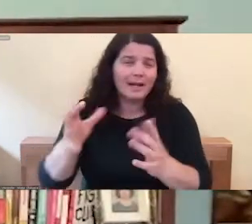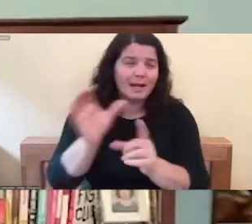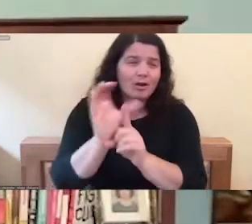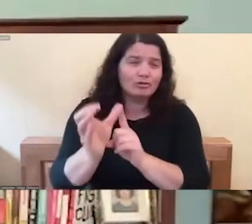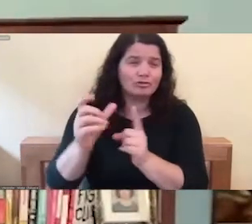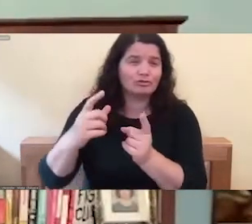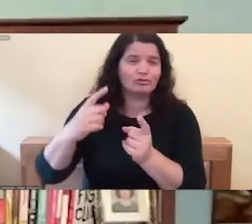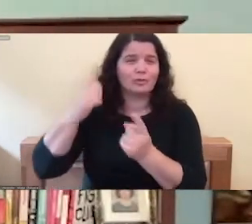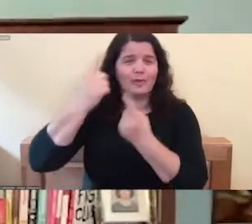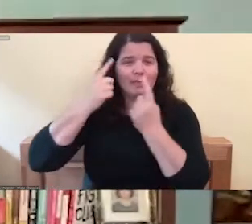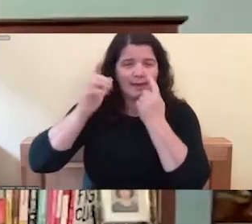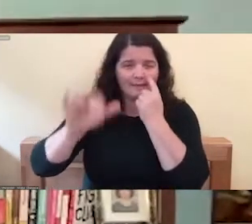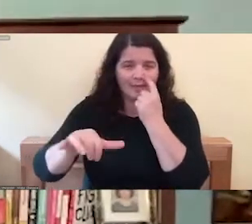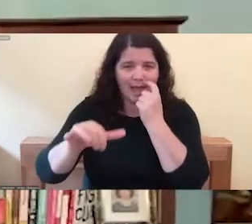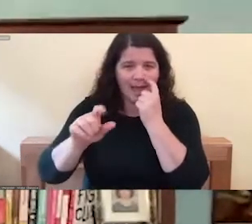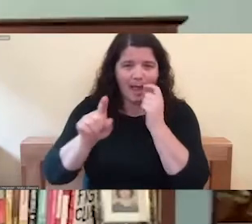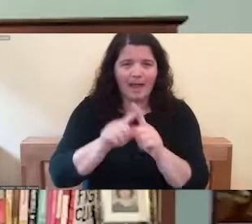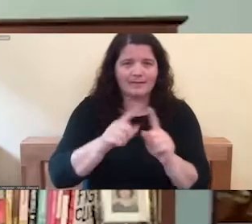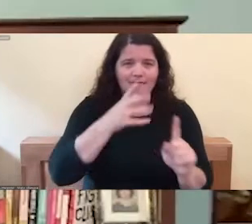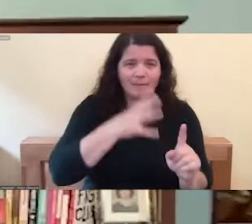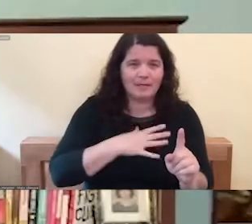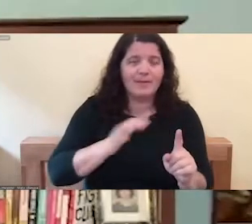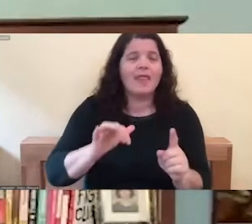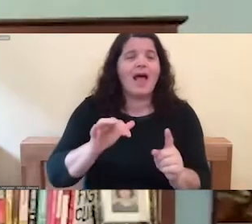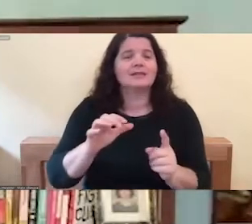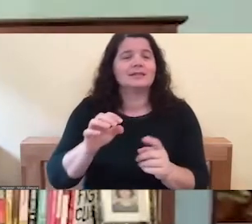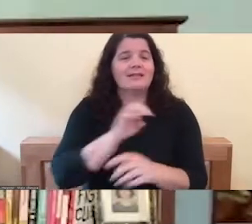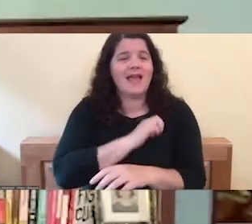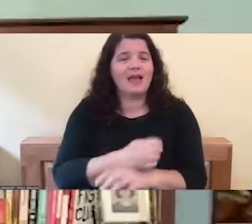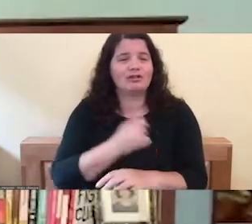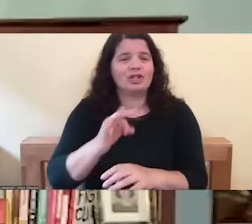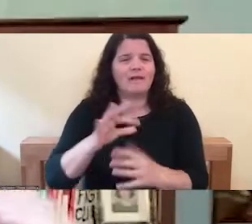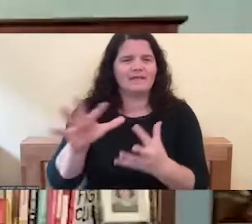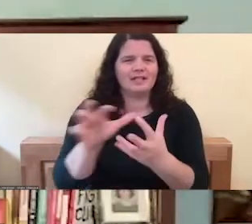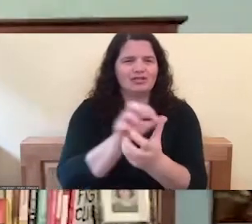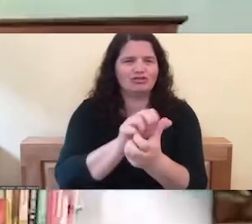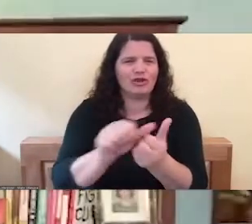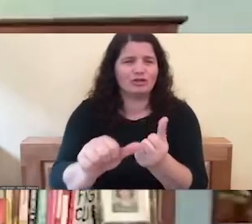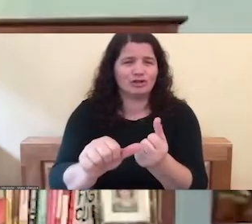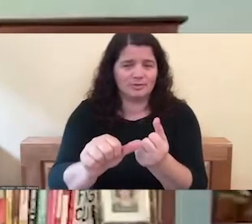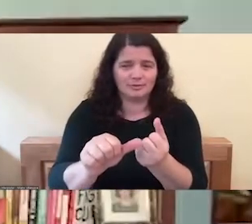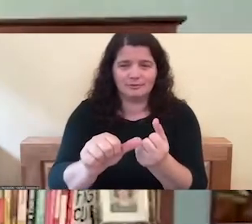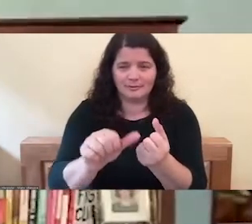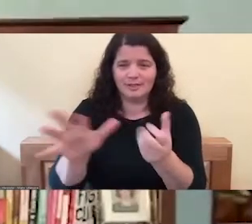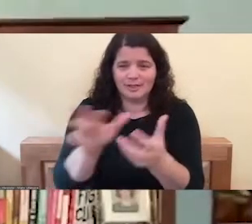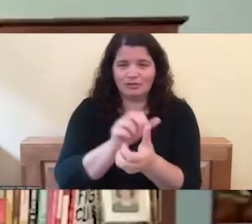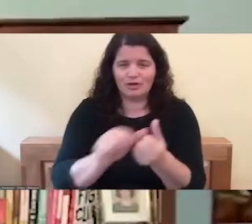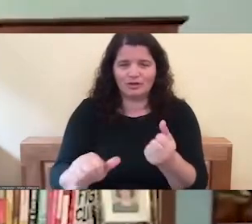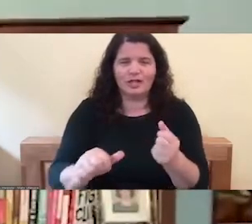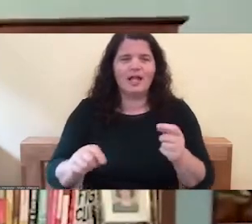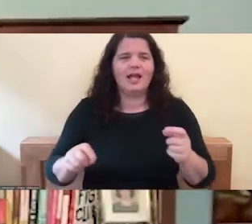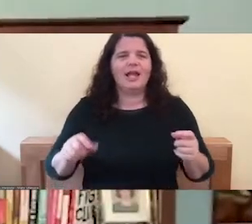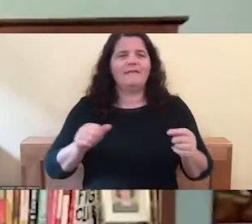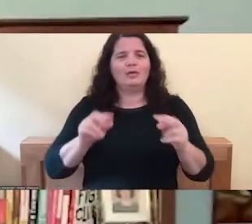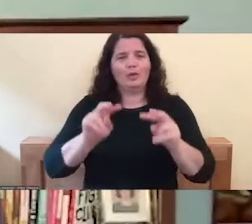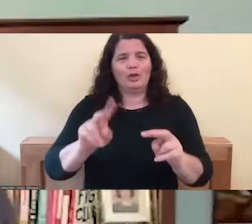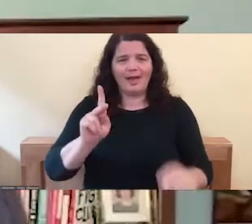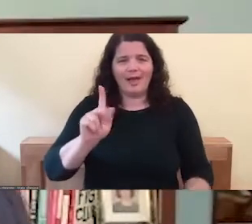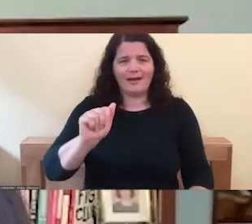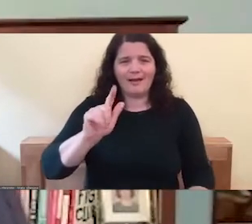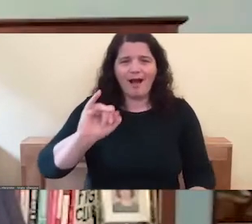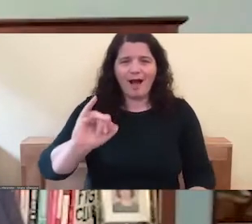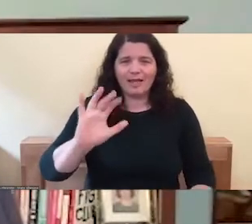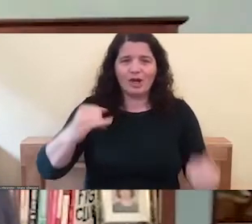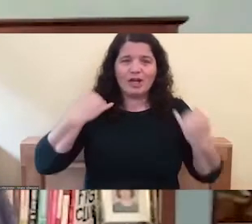and immediately think, Oh no. I mean, if you look at Kali, right, she's got, she's got a necklace of severed heads, but what does she